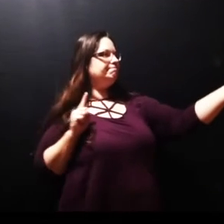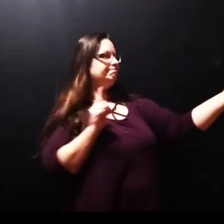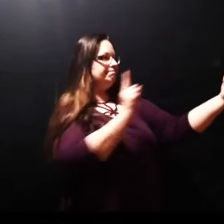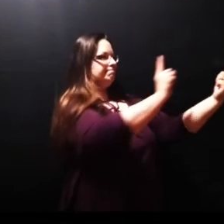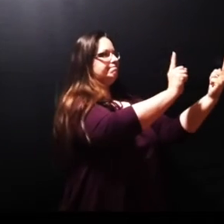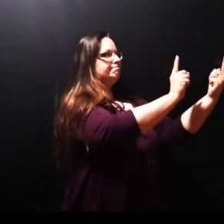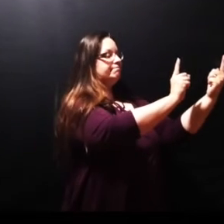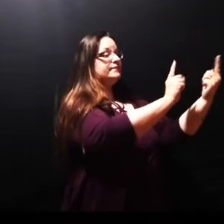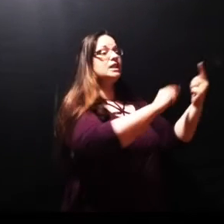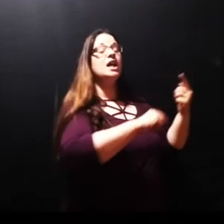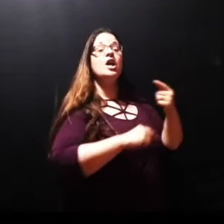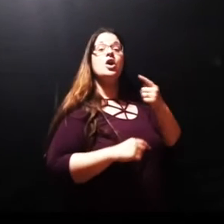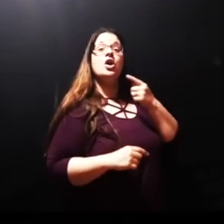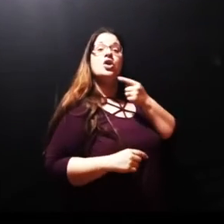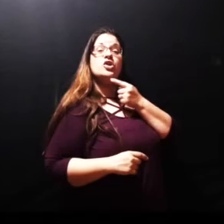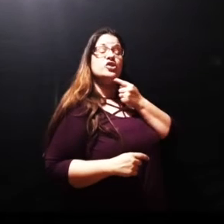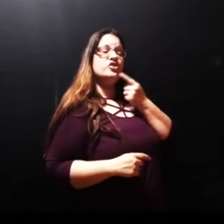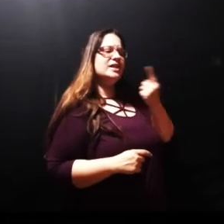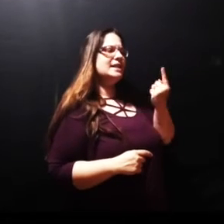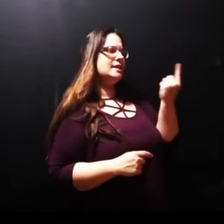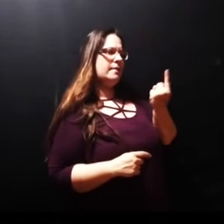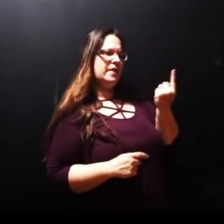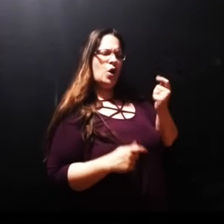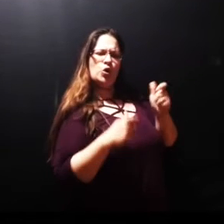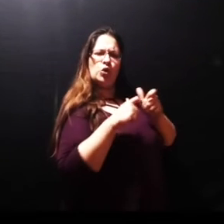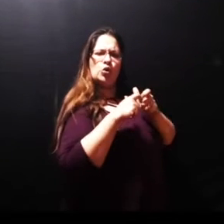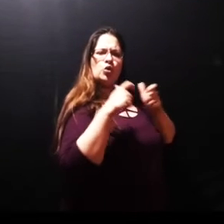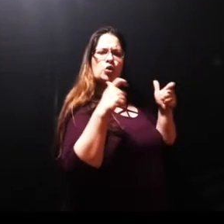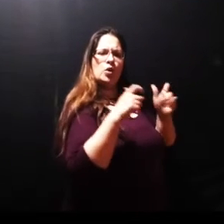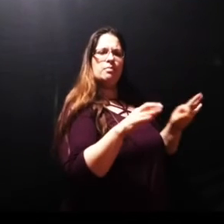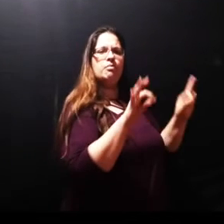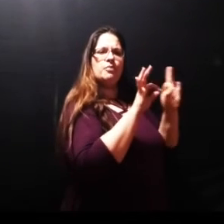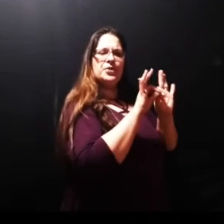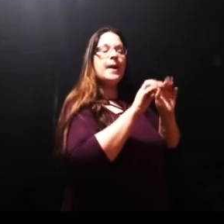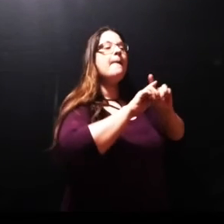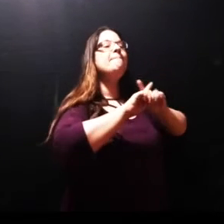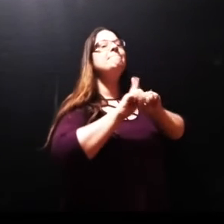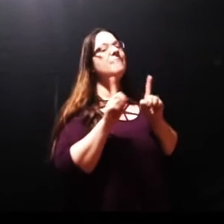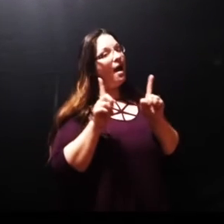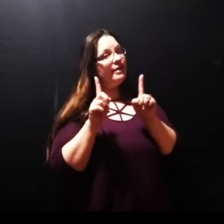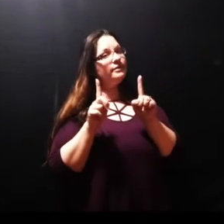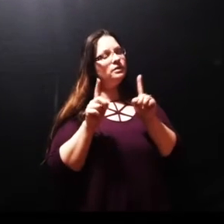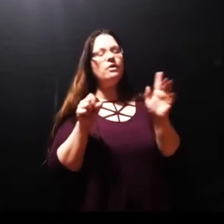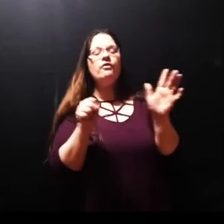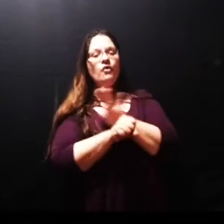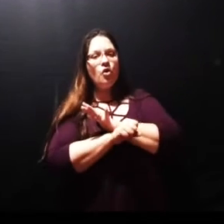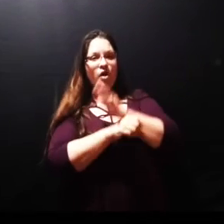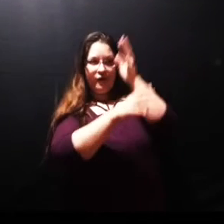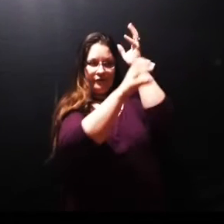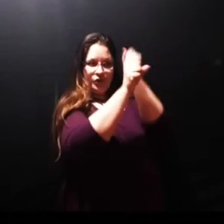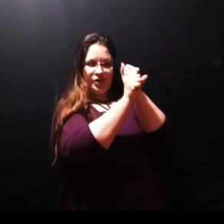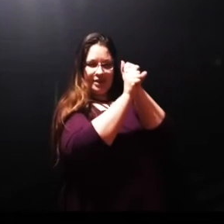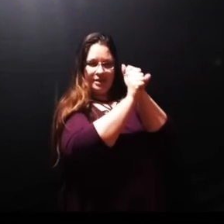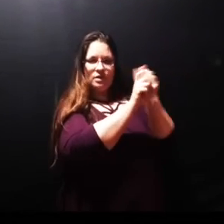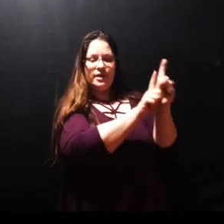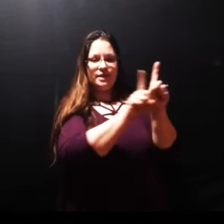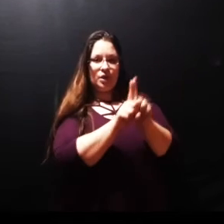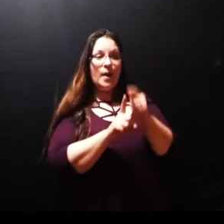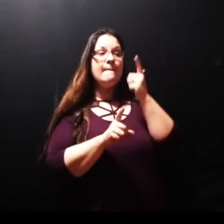him and she makes this huge statement but it's a statement of trust because she